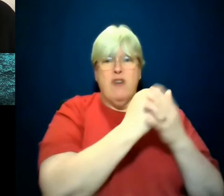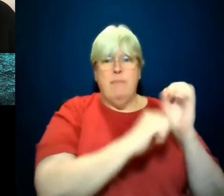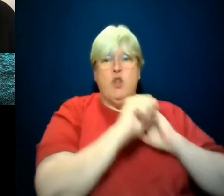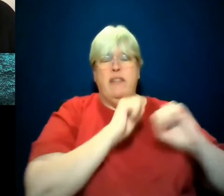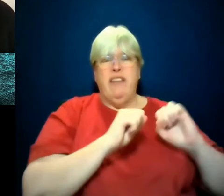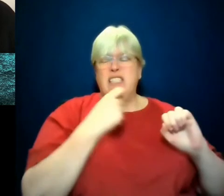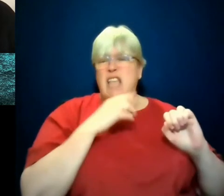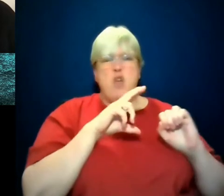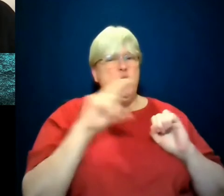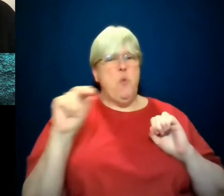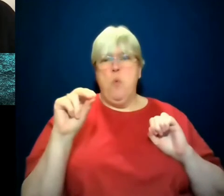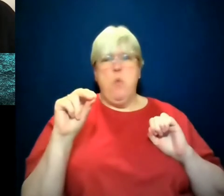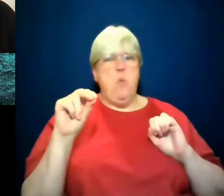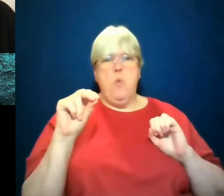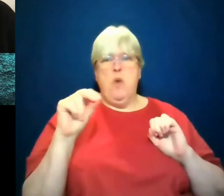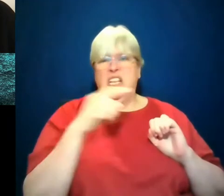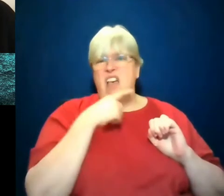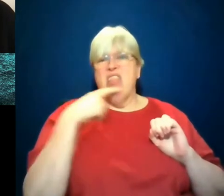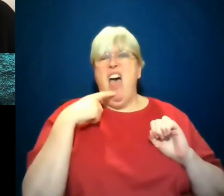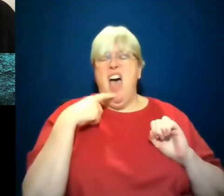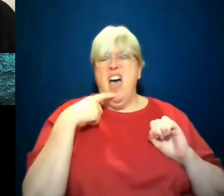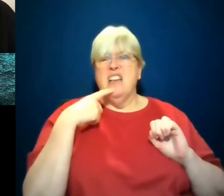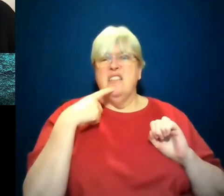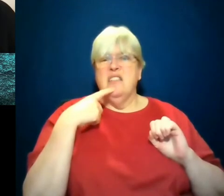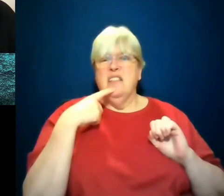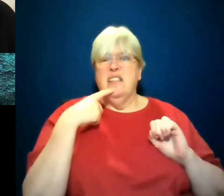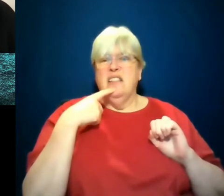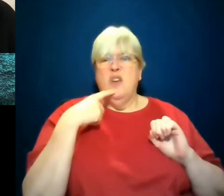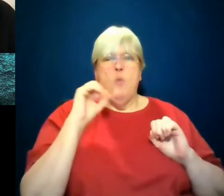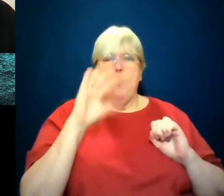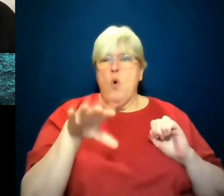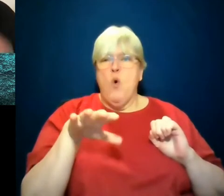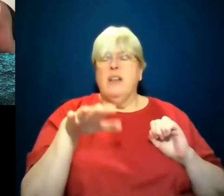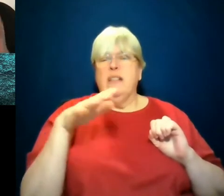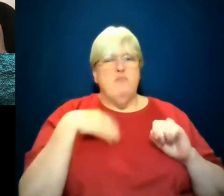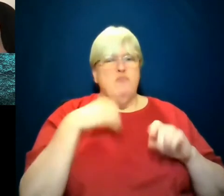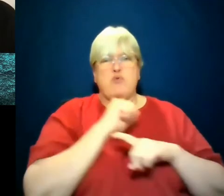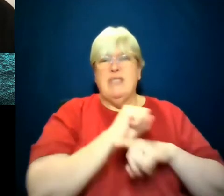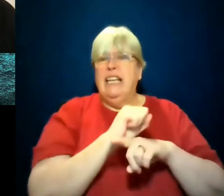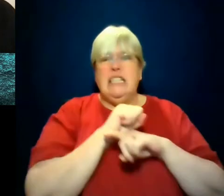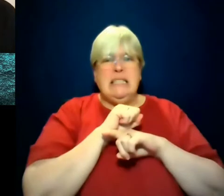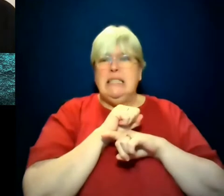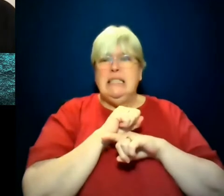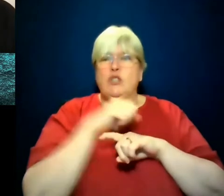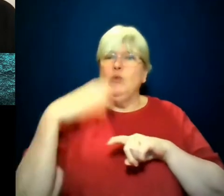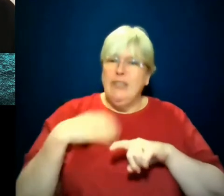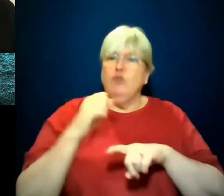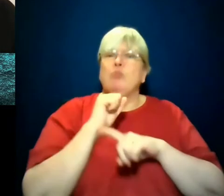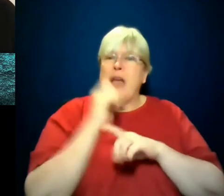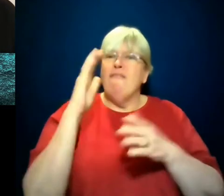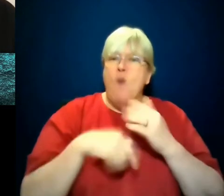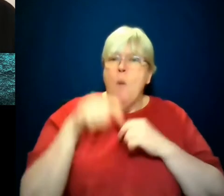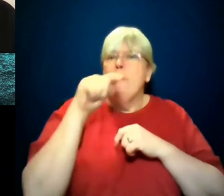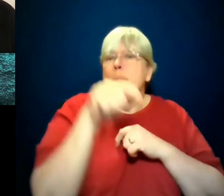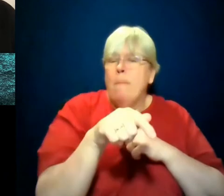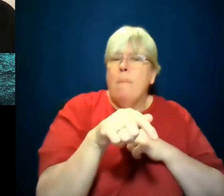for Black folks in America is a lie. It is the thing that we need protection from. And that Darren sits between these two poles is